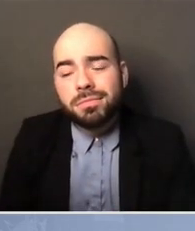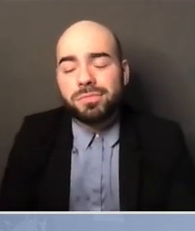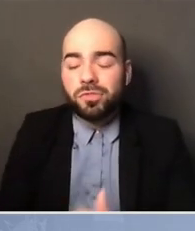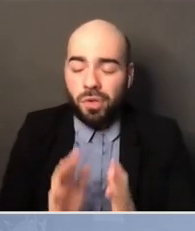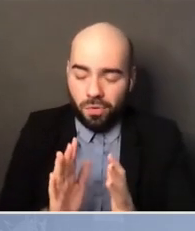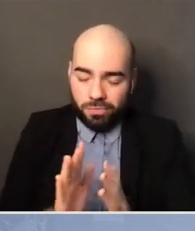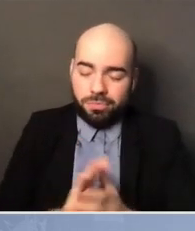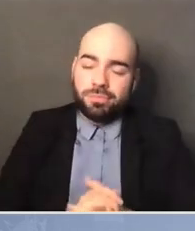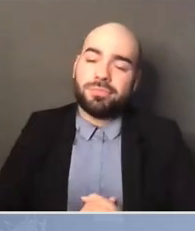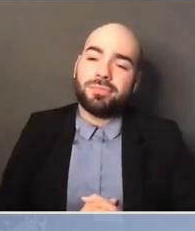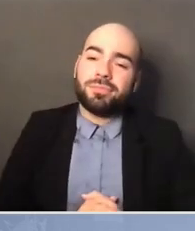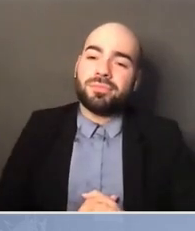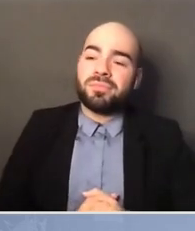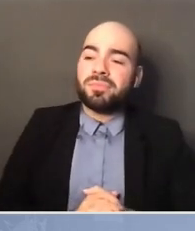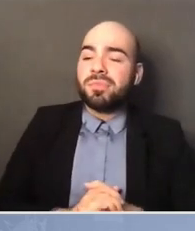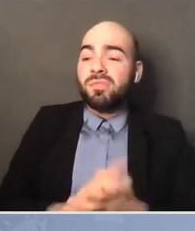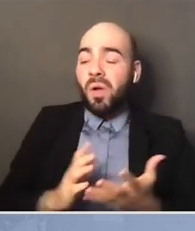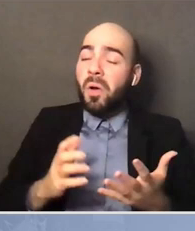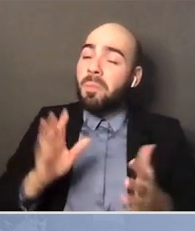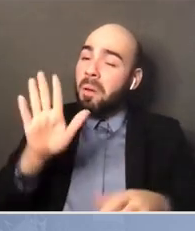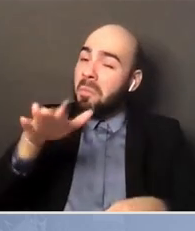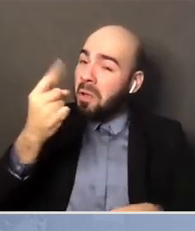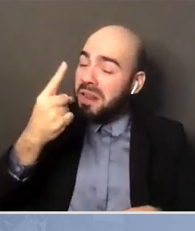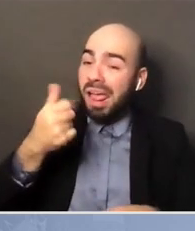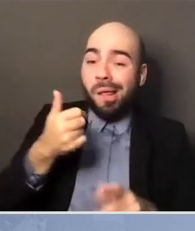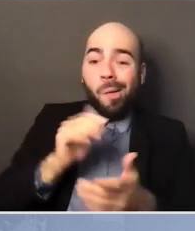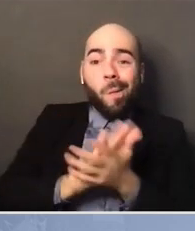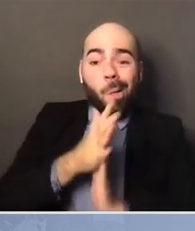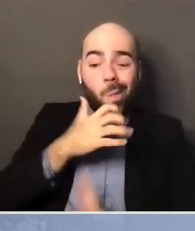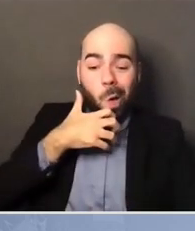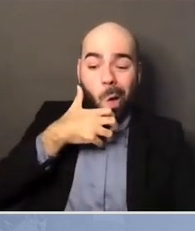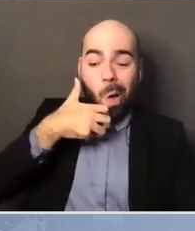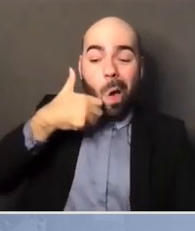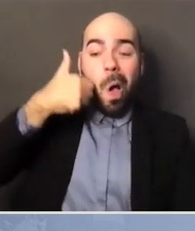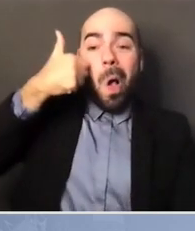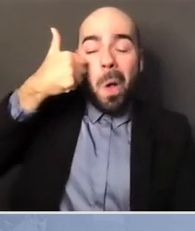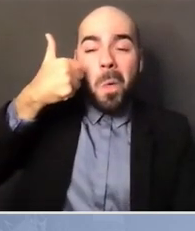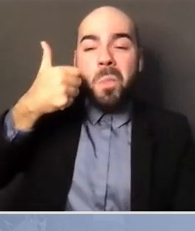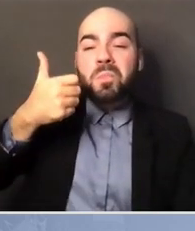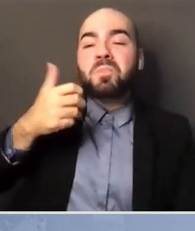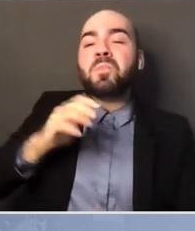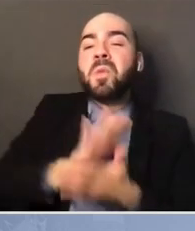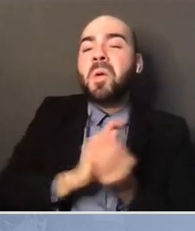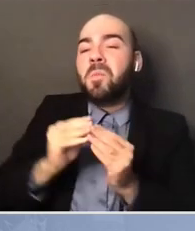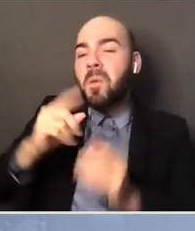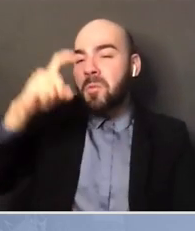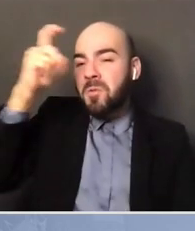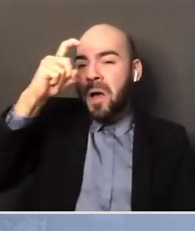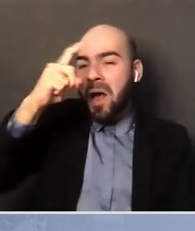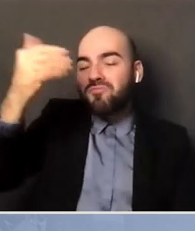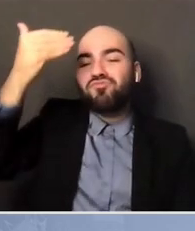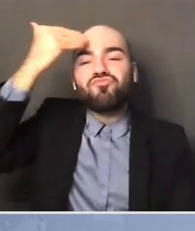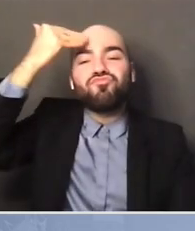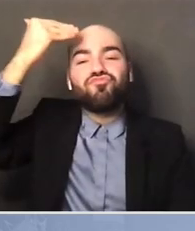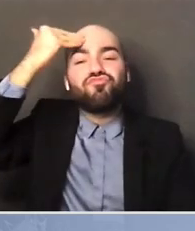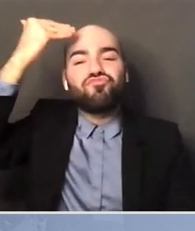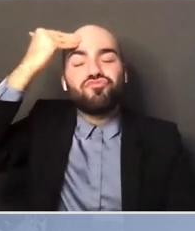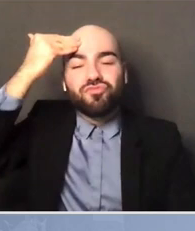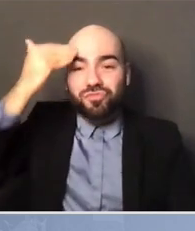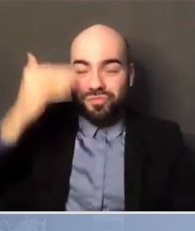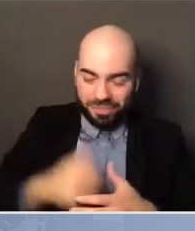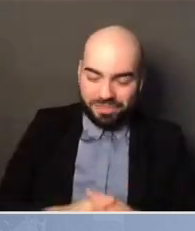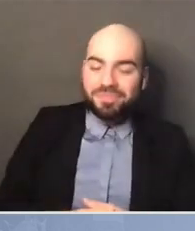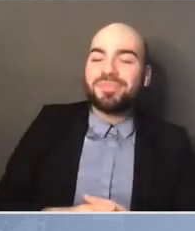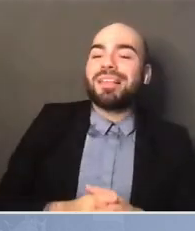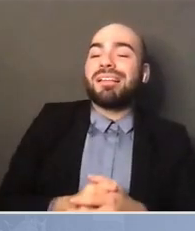But the benefits of age is realizing that in any